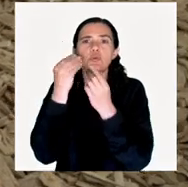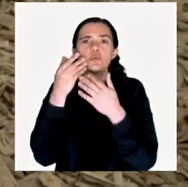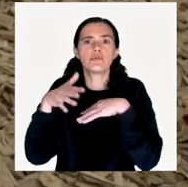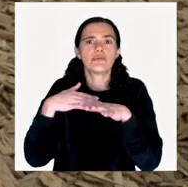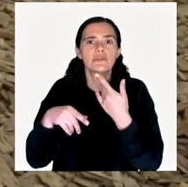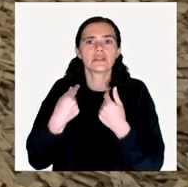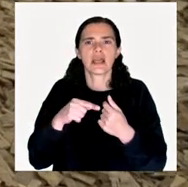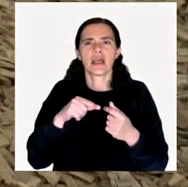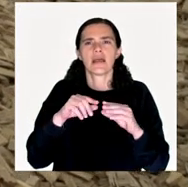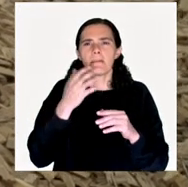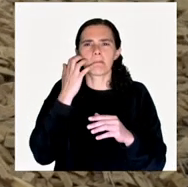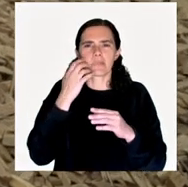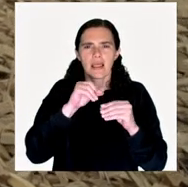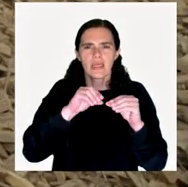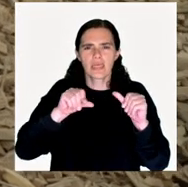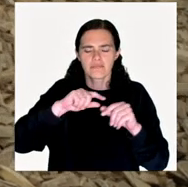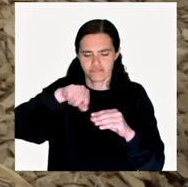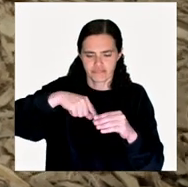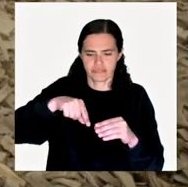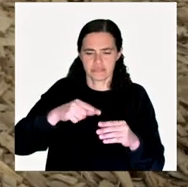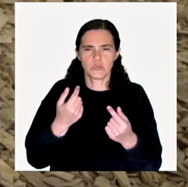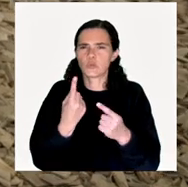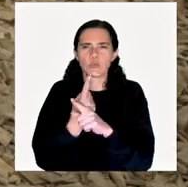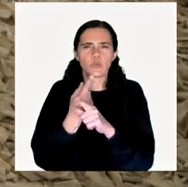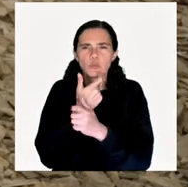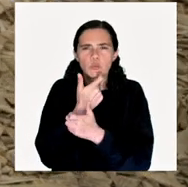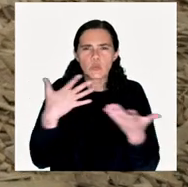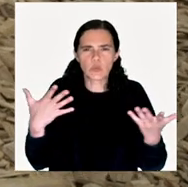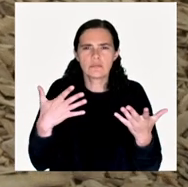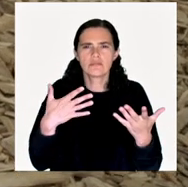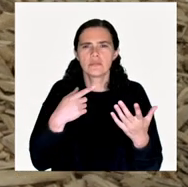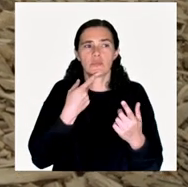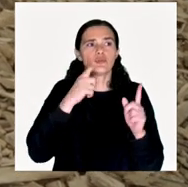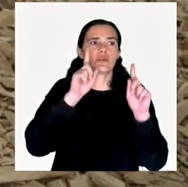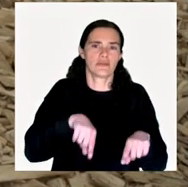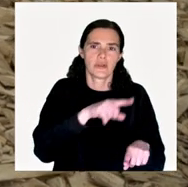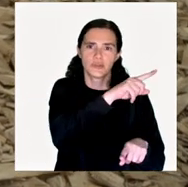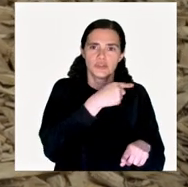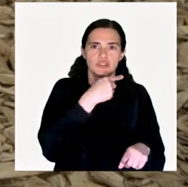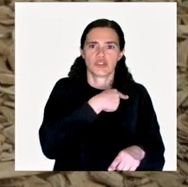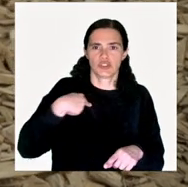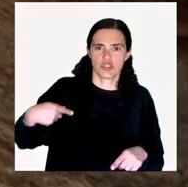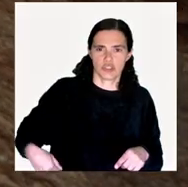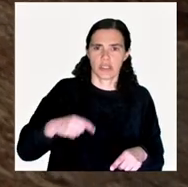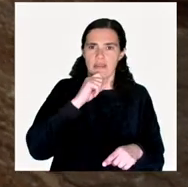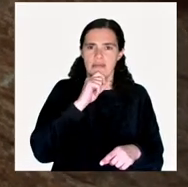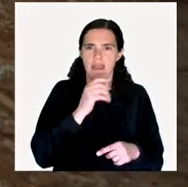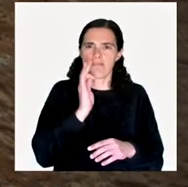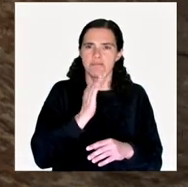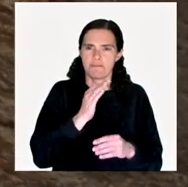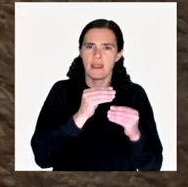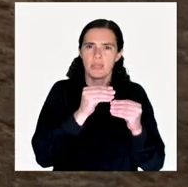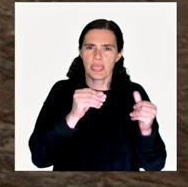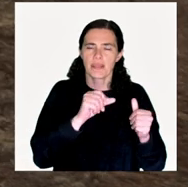in silicon. All the elements were then brought back to China, to a foundry,